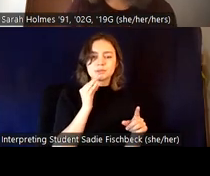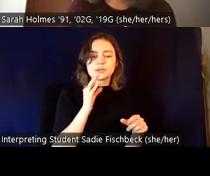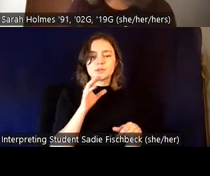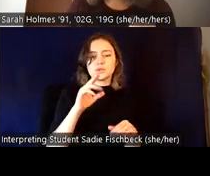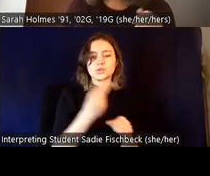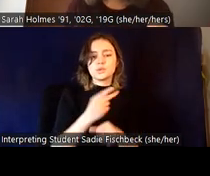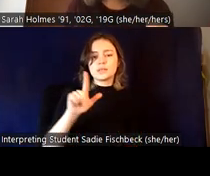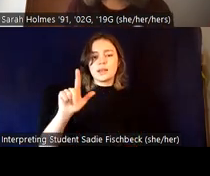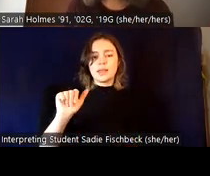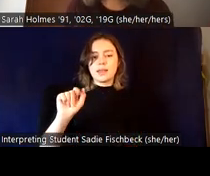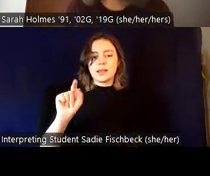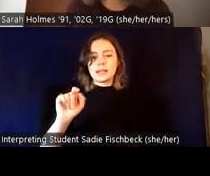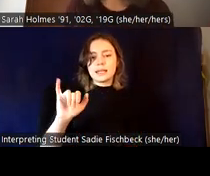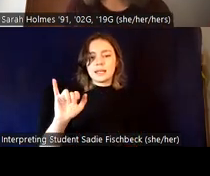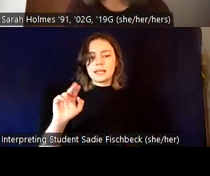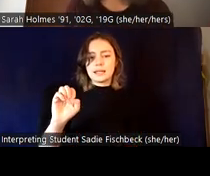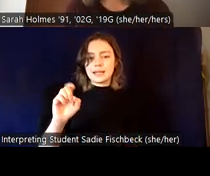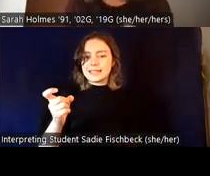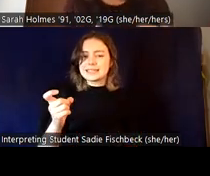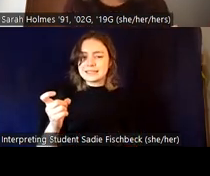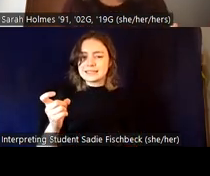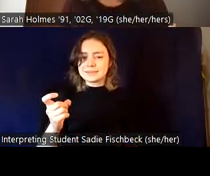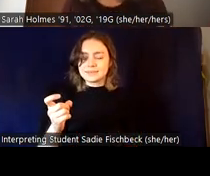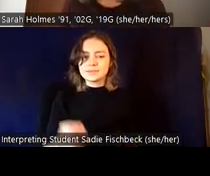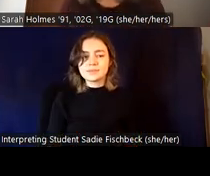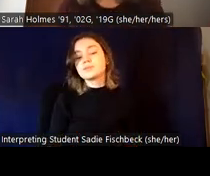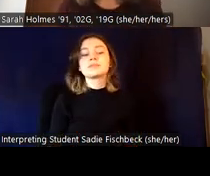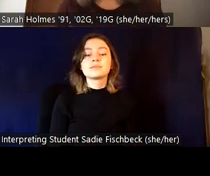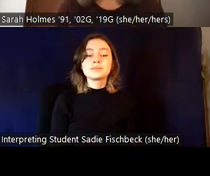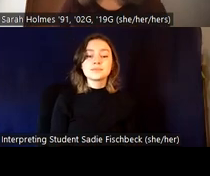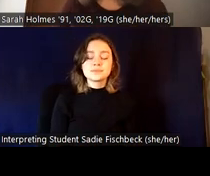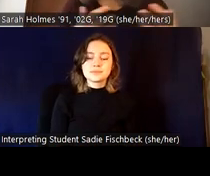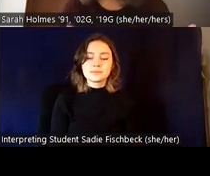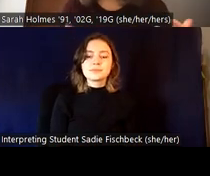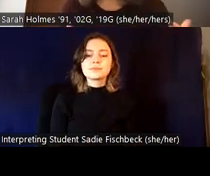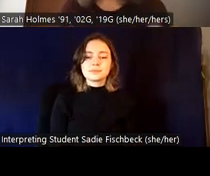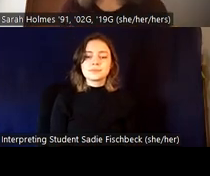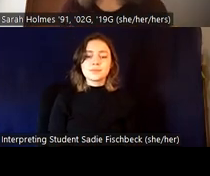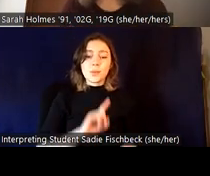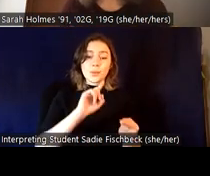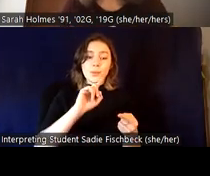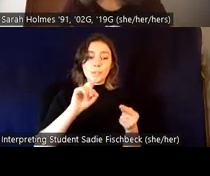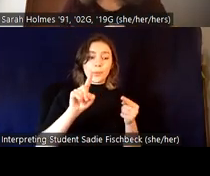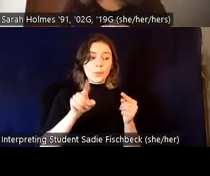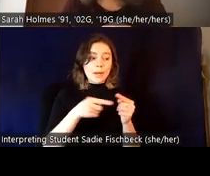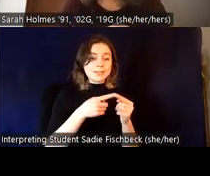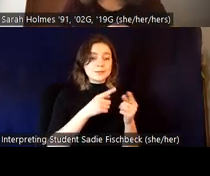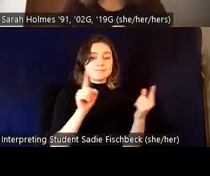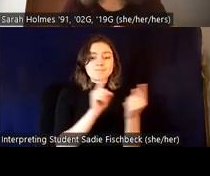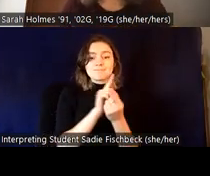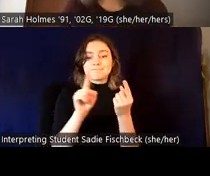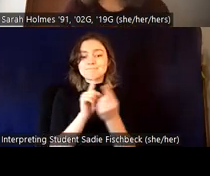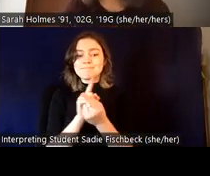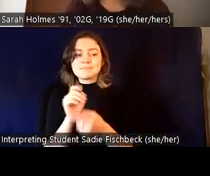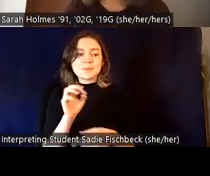another important element of language is around greeting people. Uh, I know that, you know, when I started off working